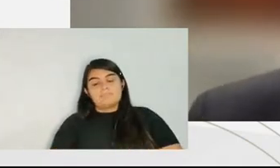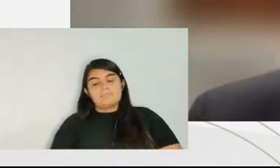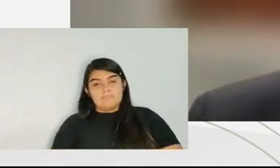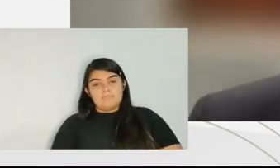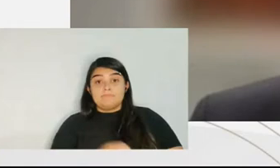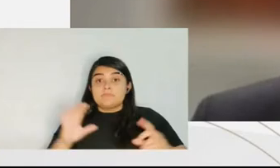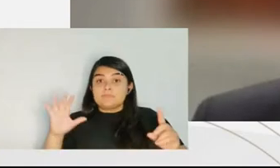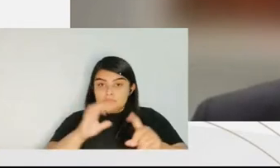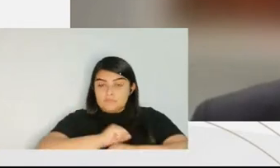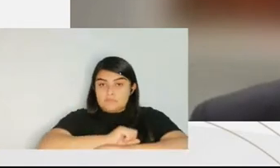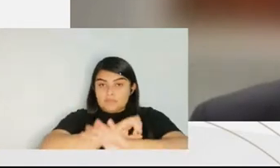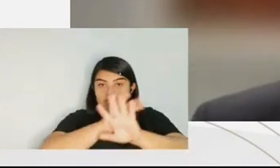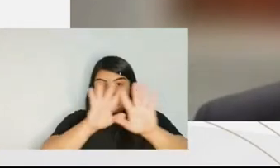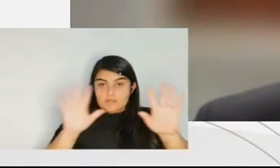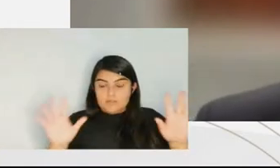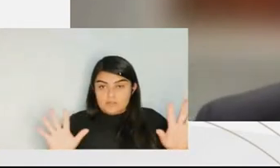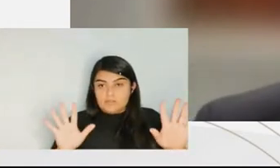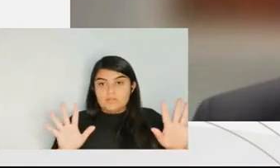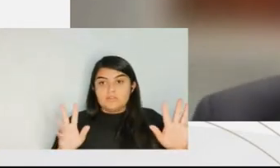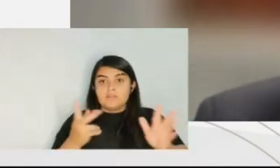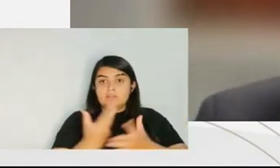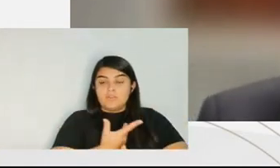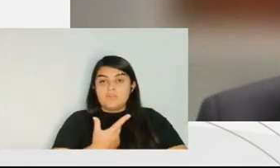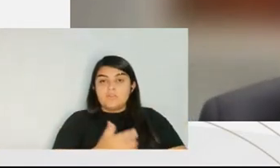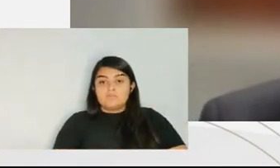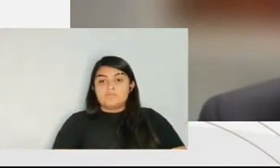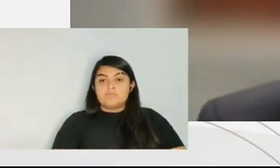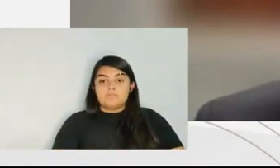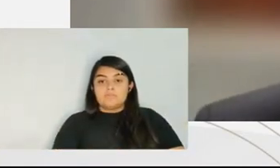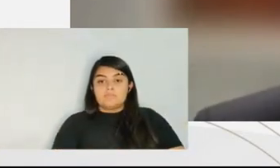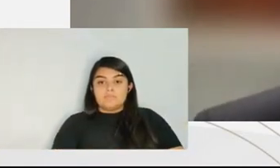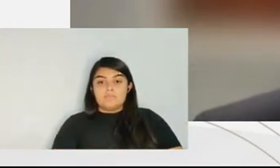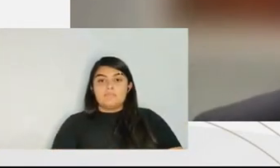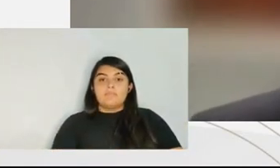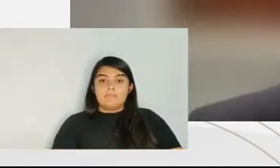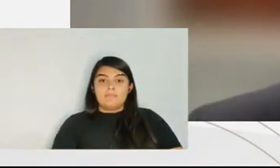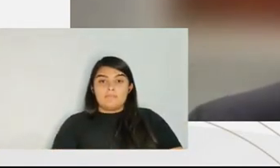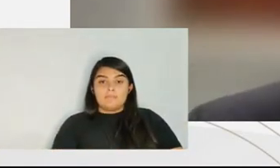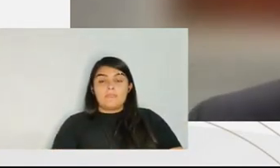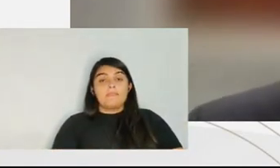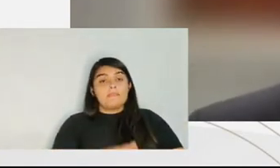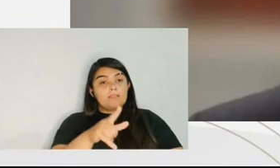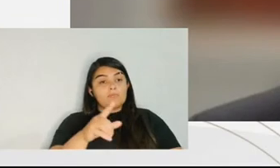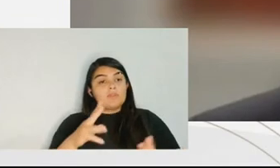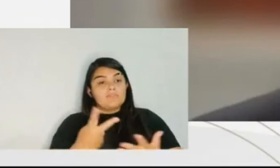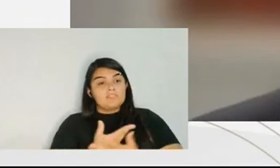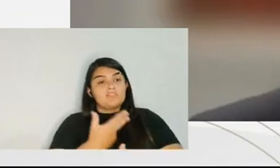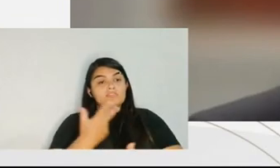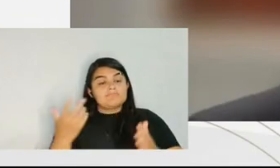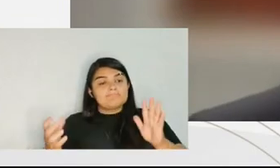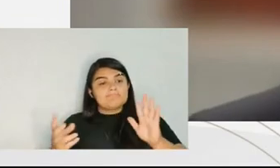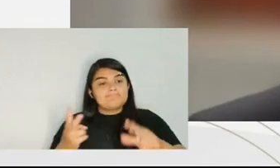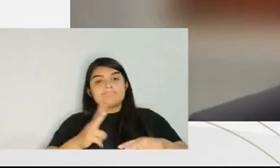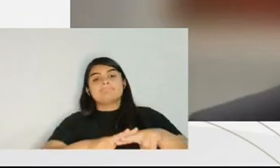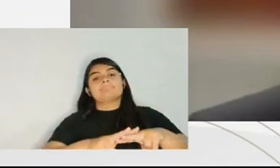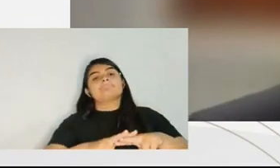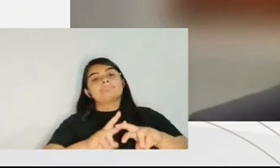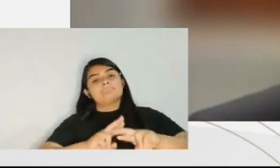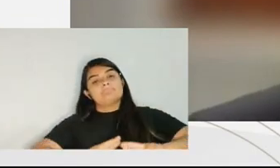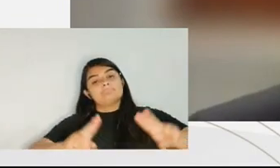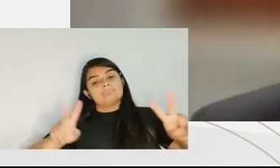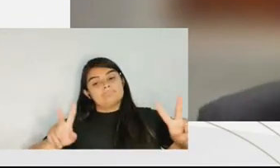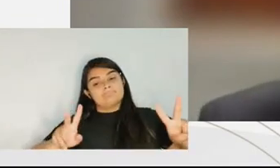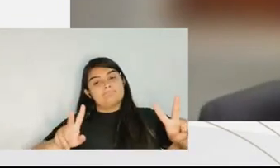the consequences relating to the sentence that will be fixed when coordinated,